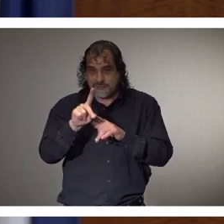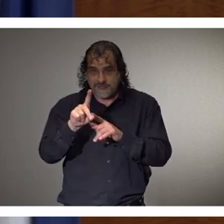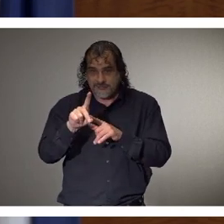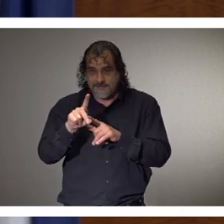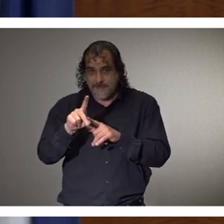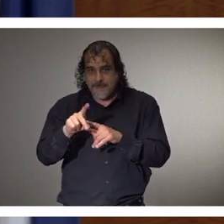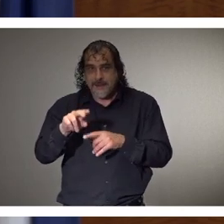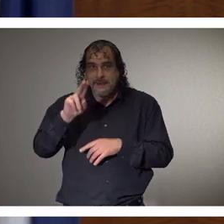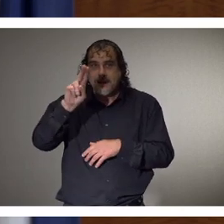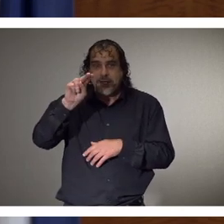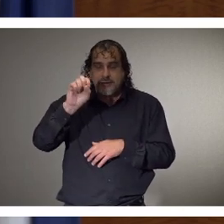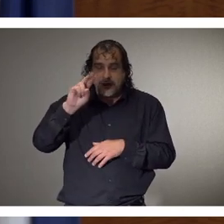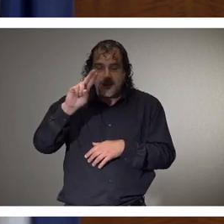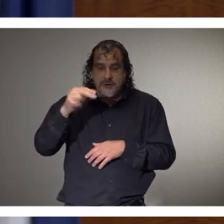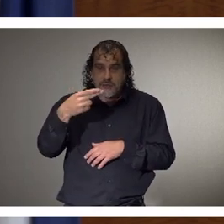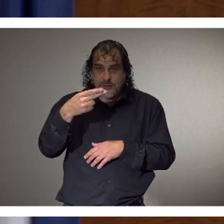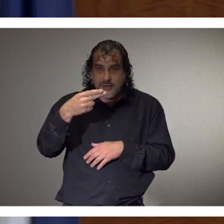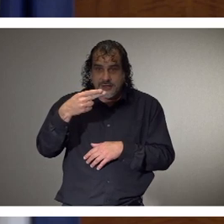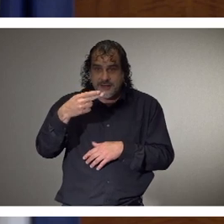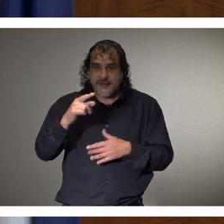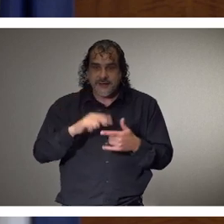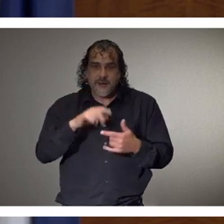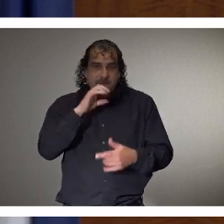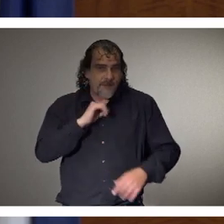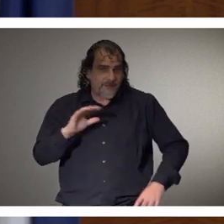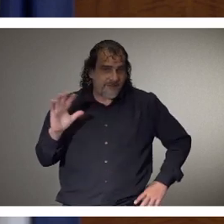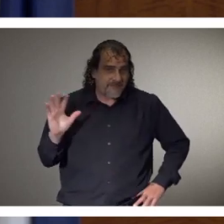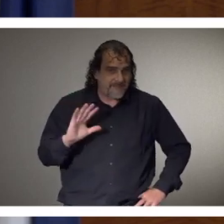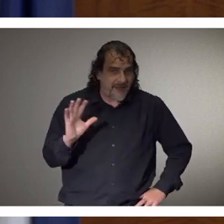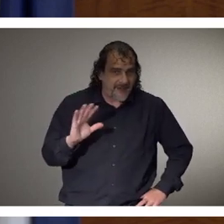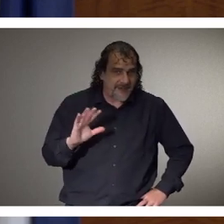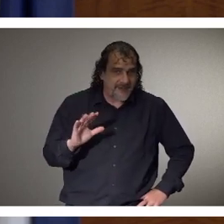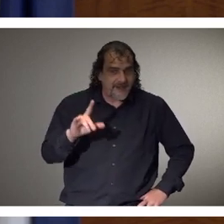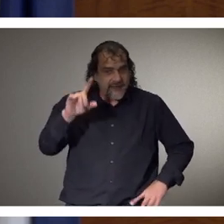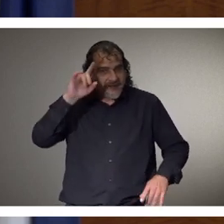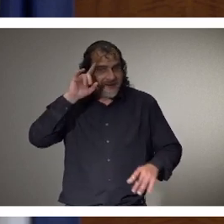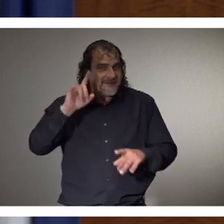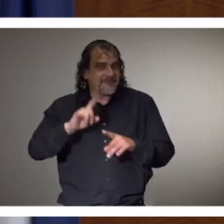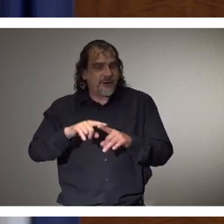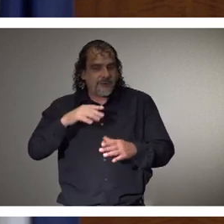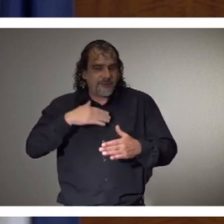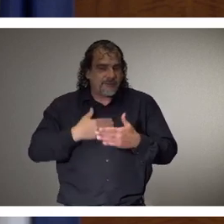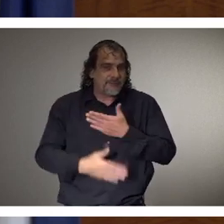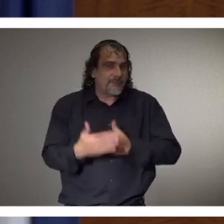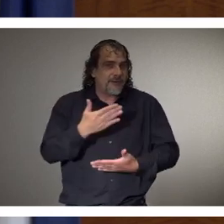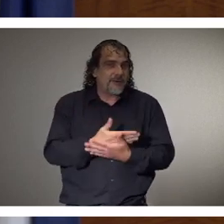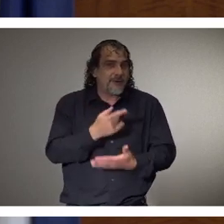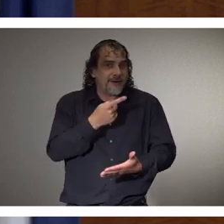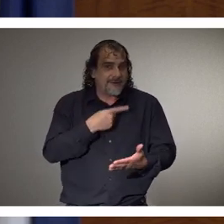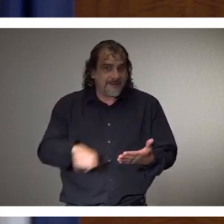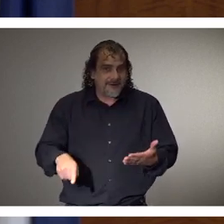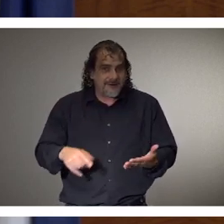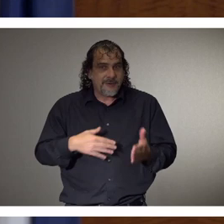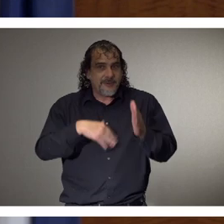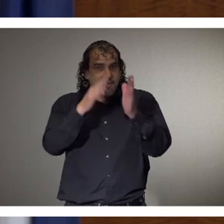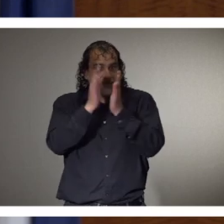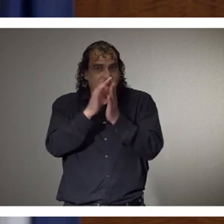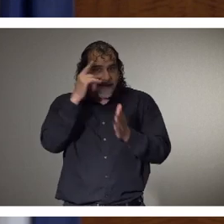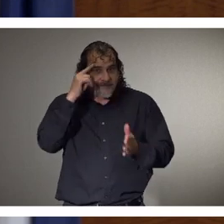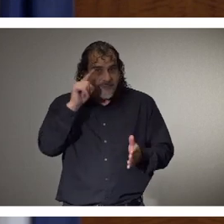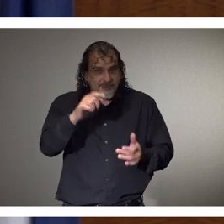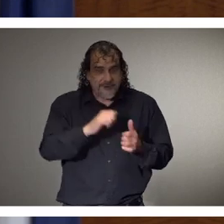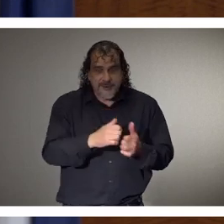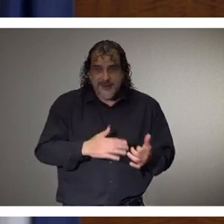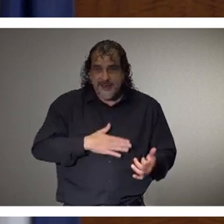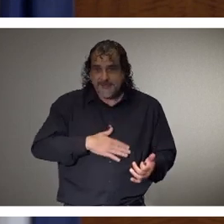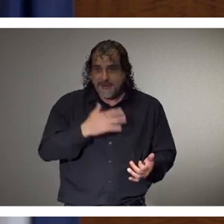Noah Reeves is turning five and has a brother arriving next week. Noah, we're praying for you and happy birthday and